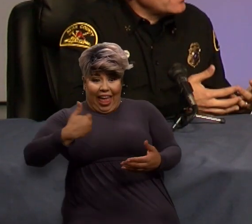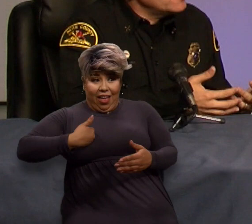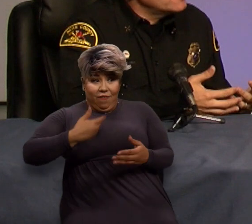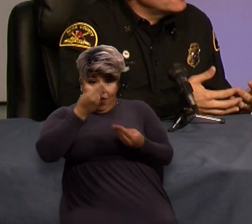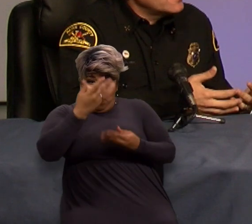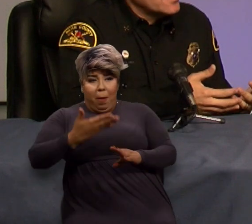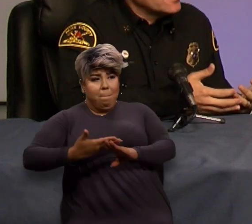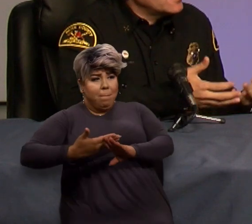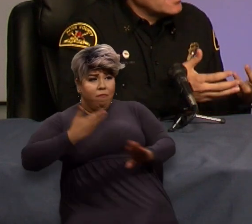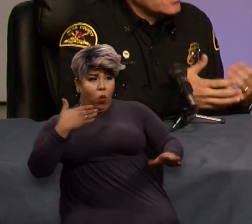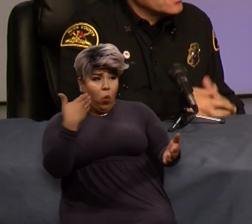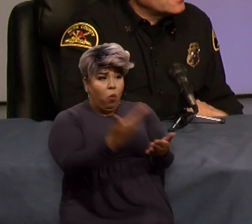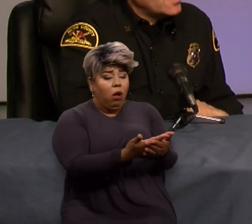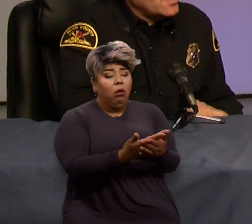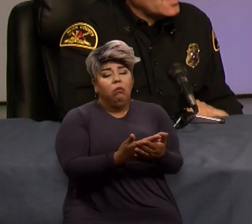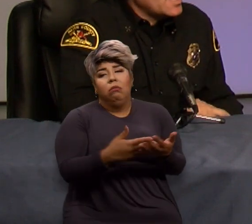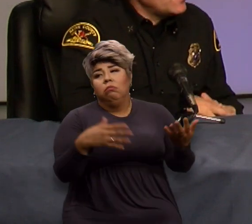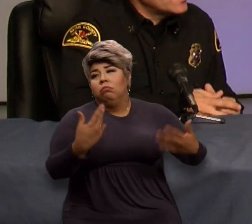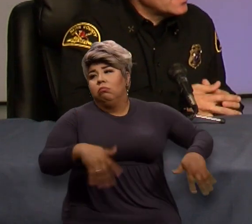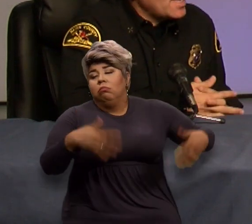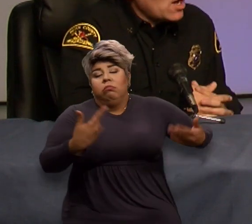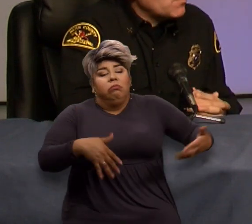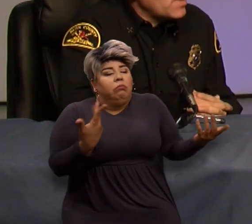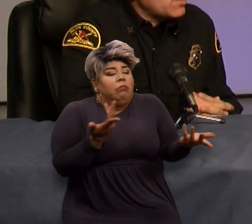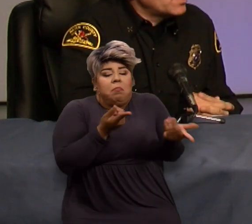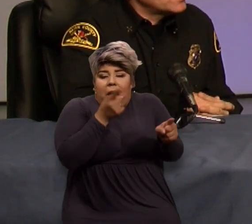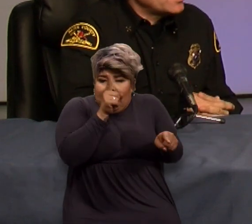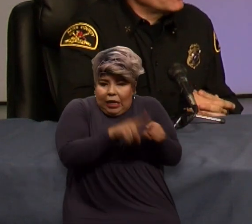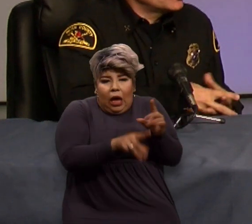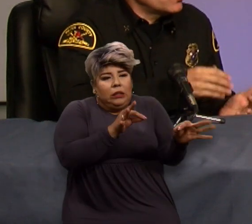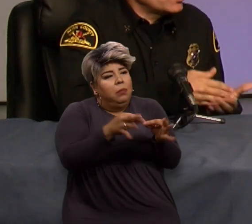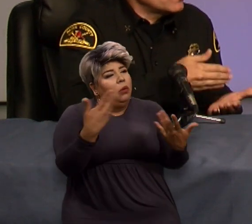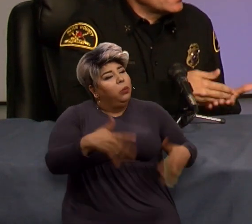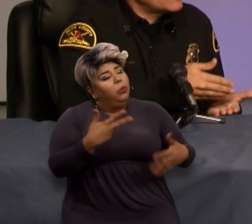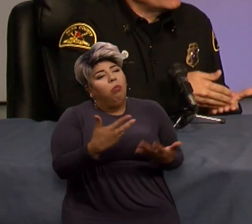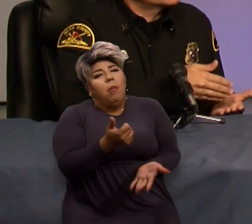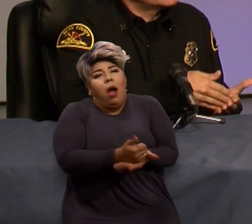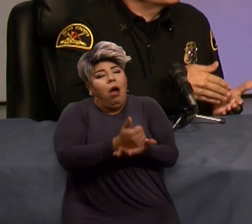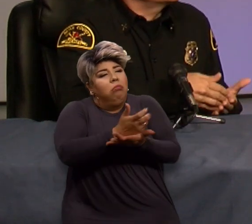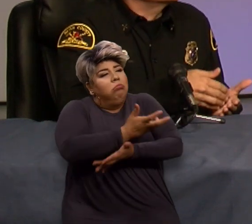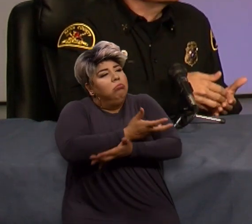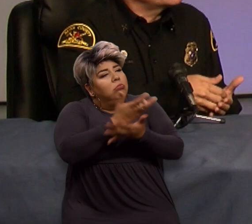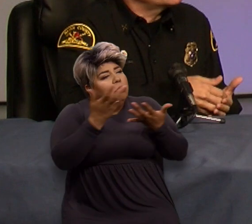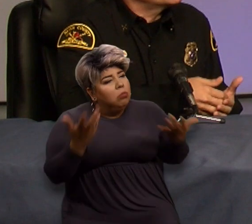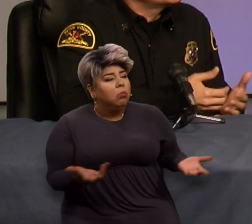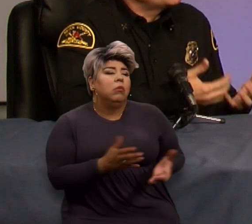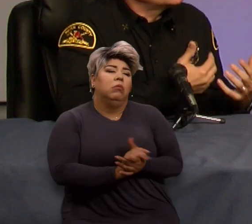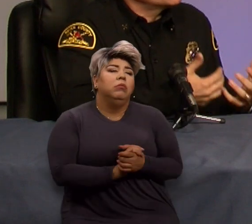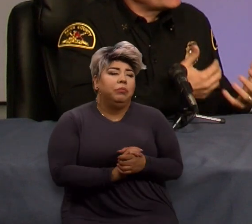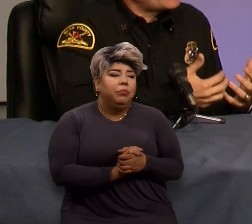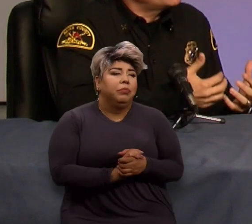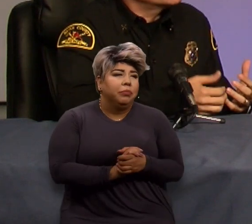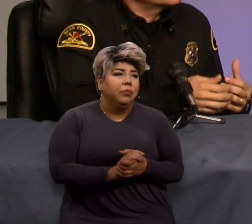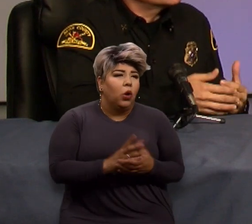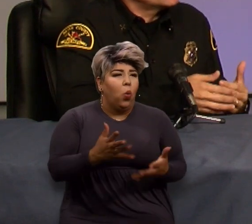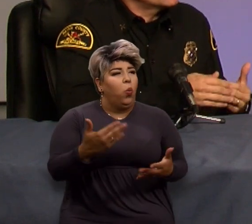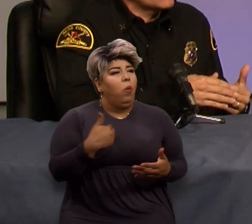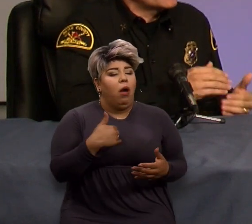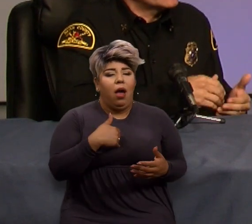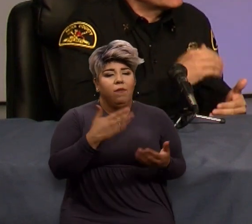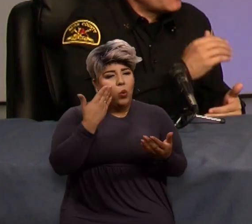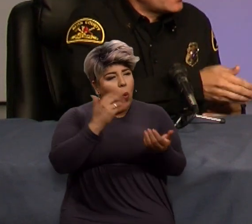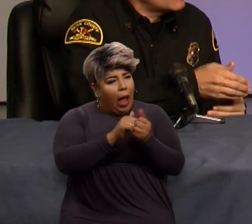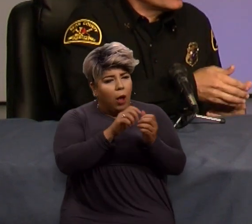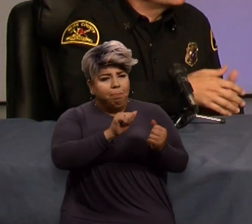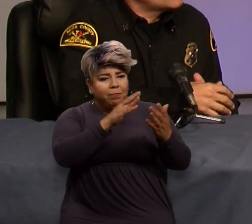beforehand, it just, I can't even say how much it helps you when you get there to deal with the scenario that you already have this. So